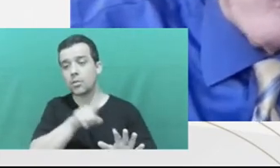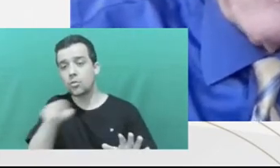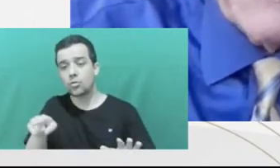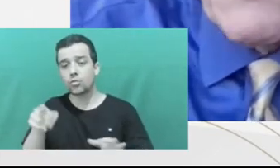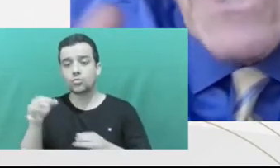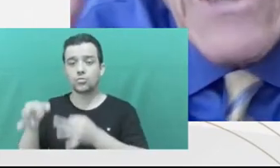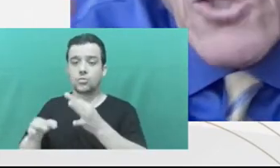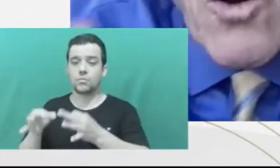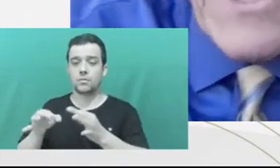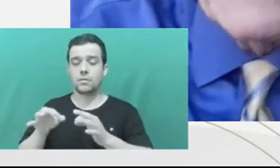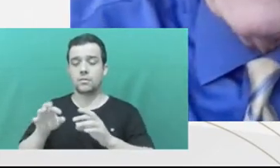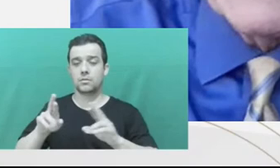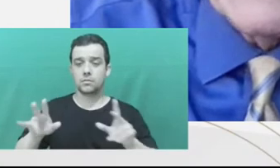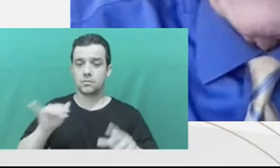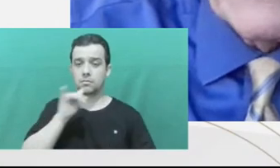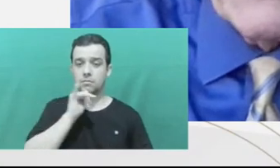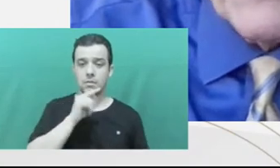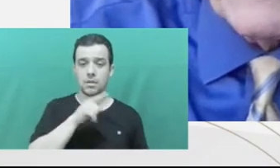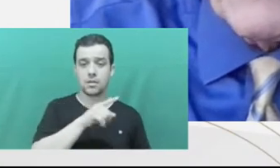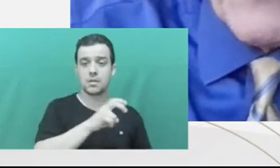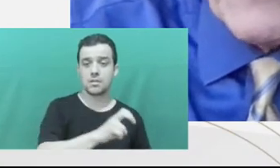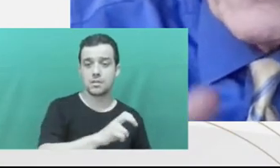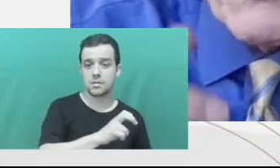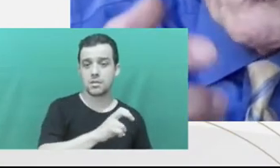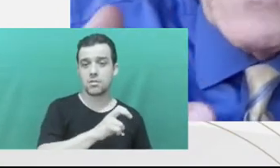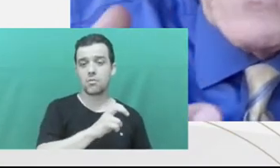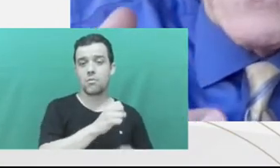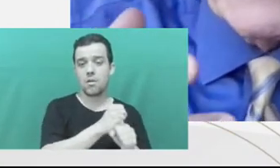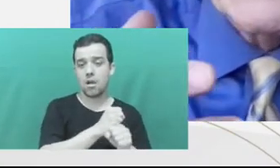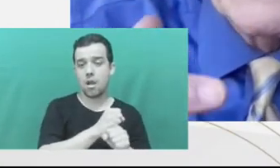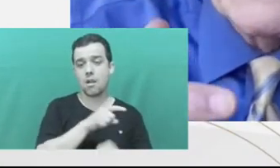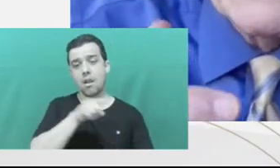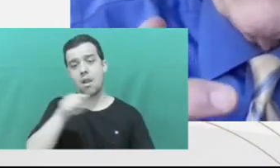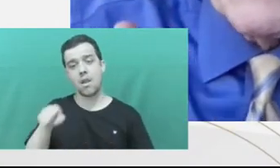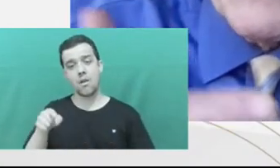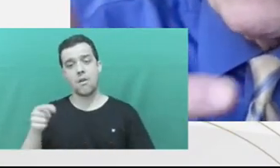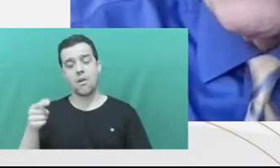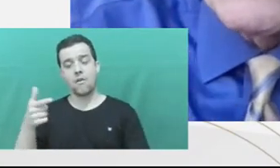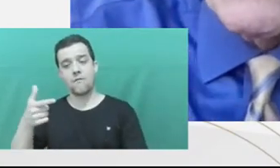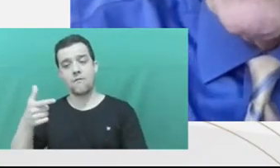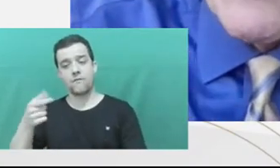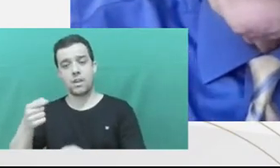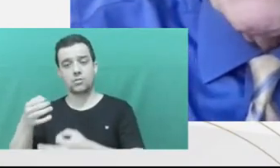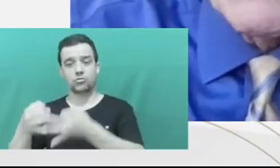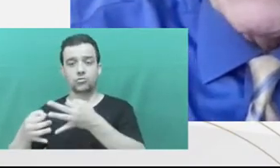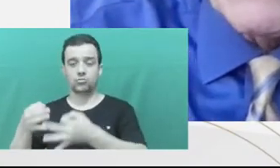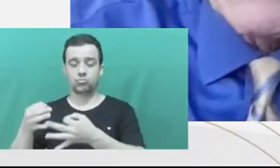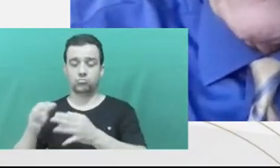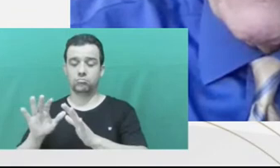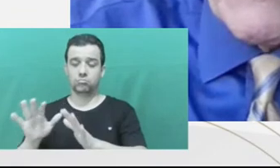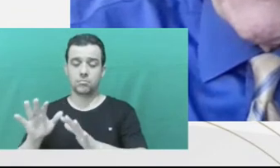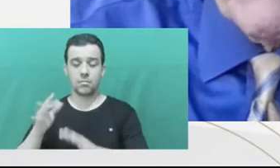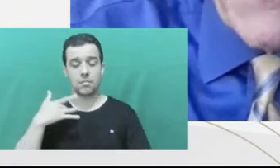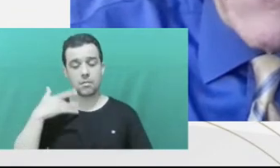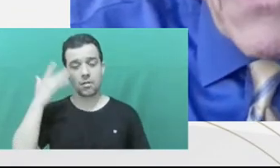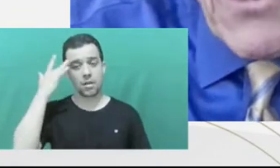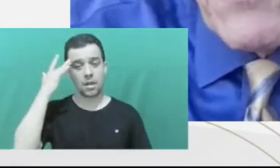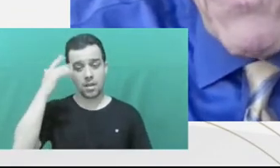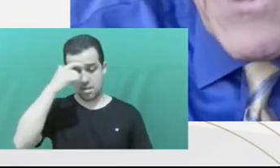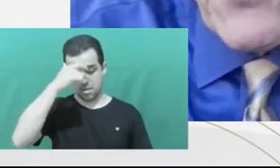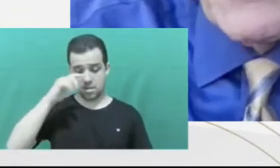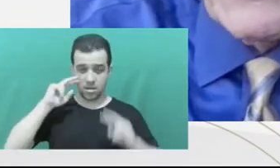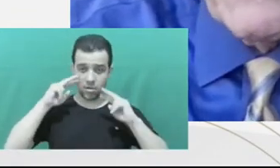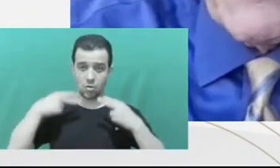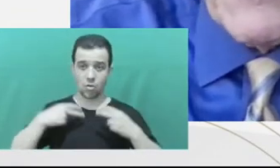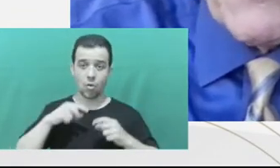for. And the defendant has no idea what the defendant's risk is if the defendant goes to trial and loses. I